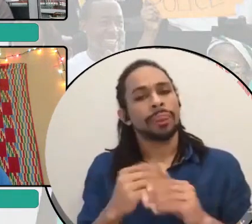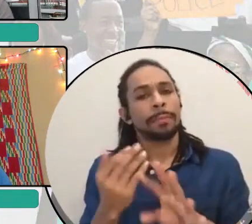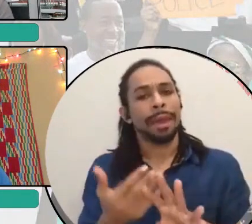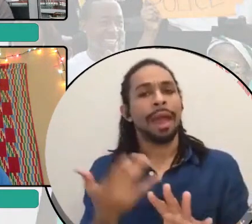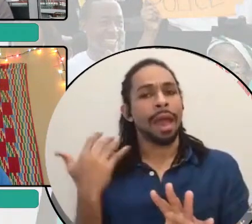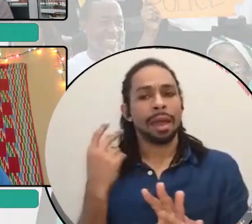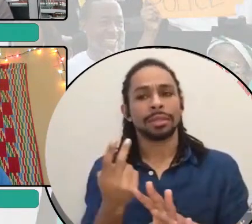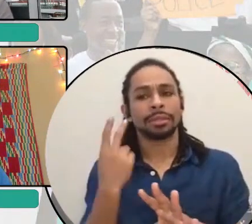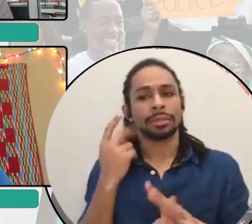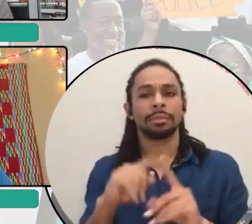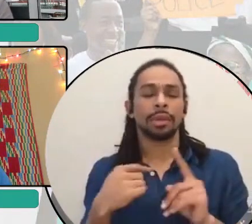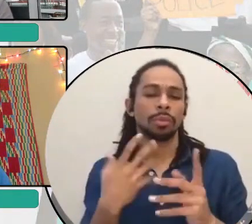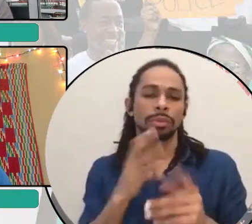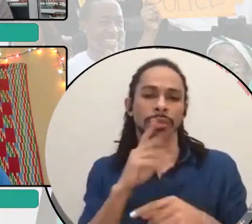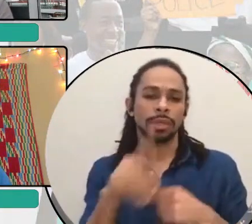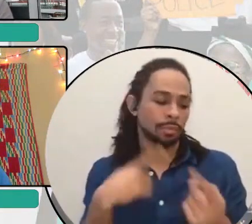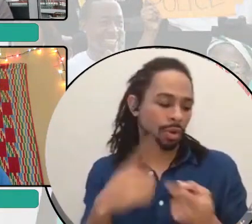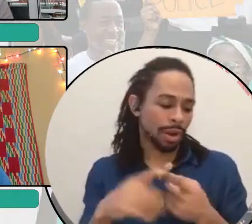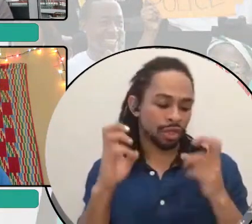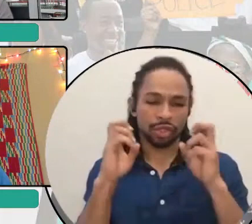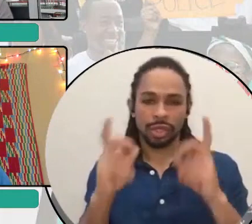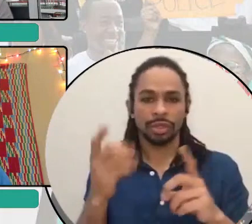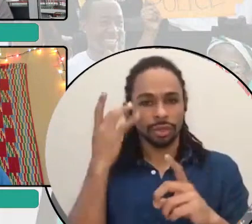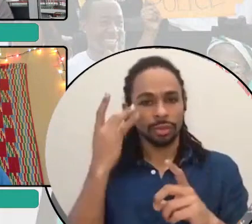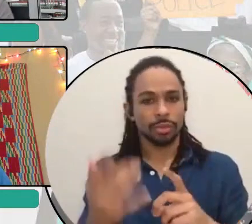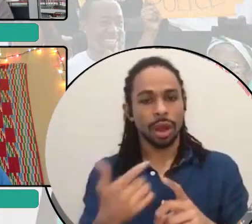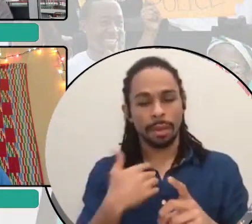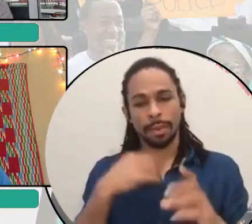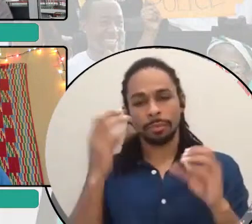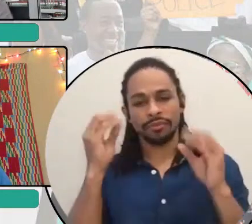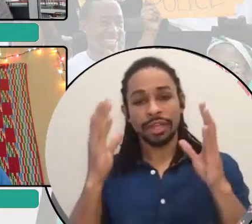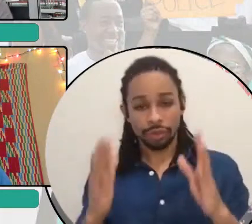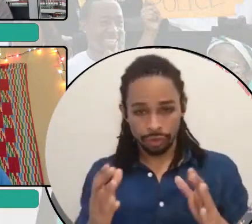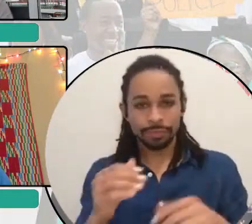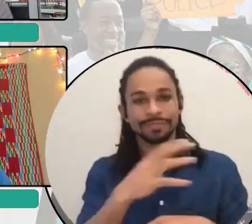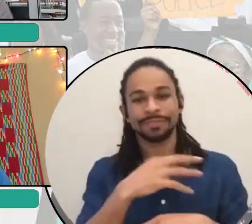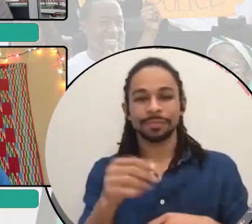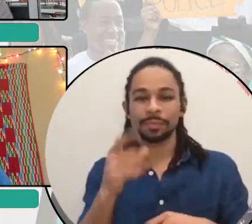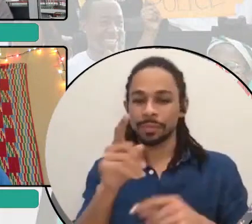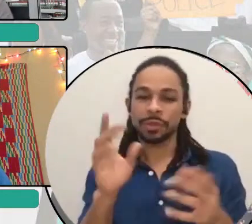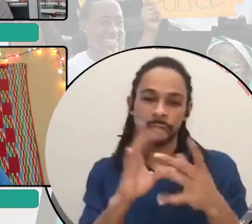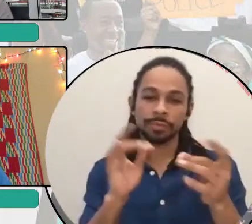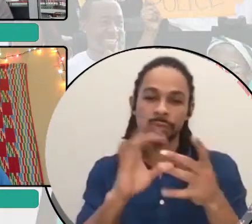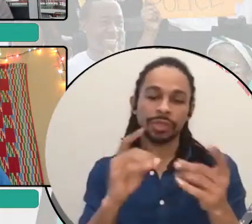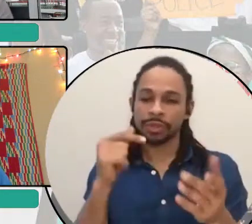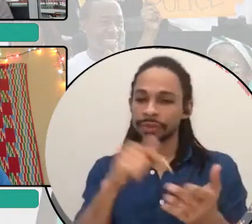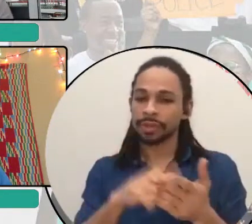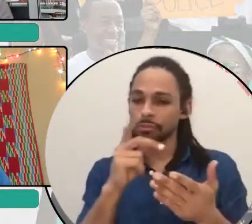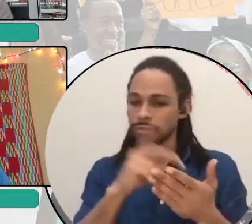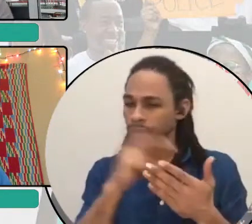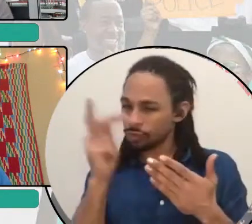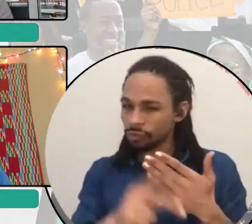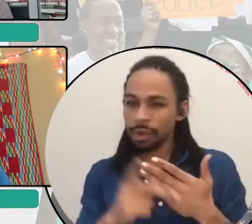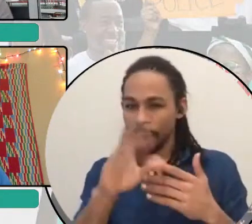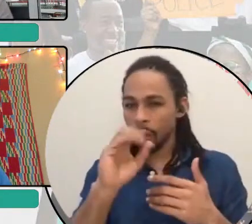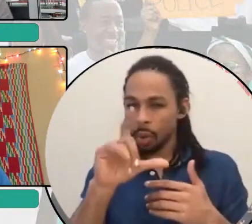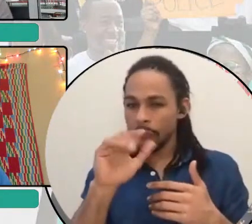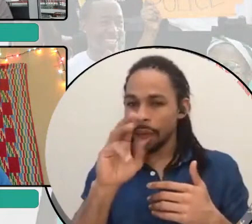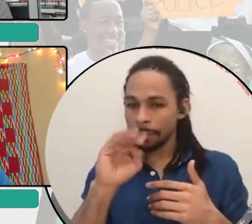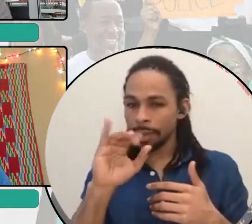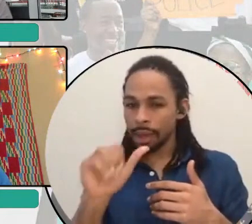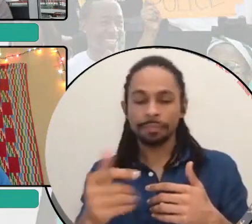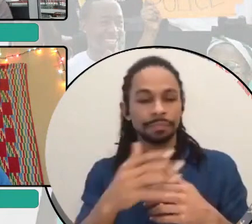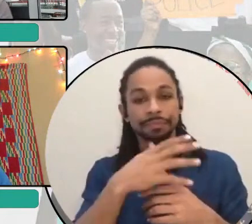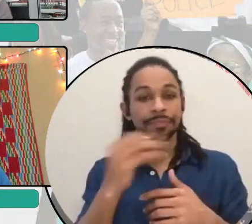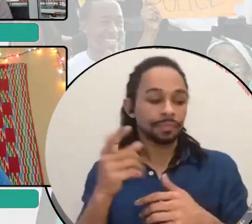I want to speak about education because I'm a professor and there've been, and you mentioned, um, this program, uh, Columbia, and, and there are many